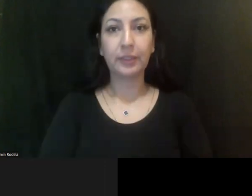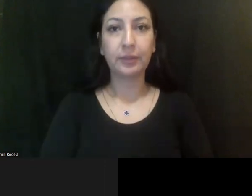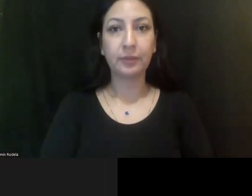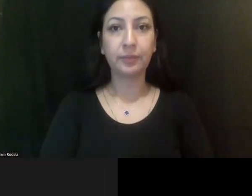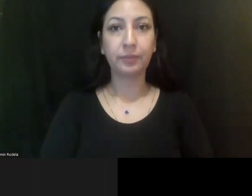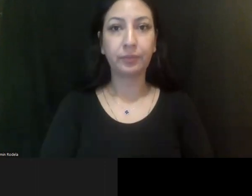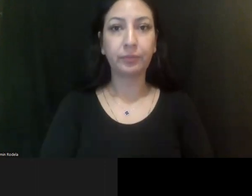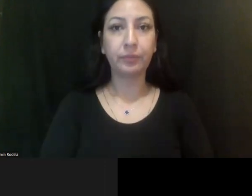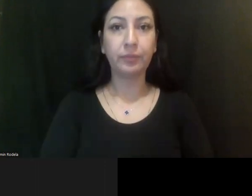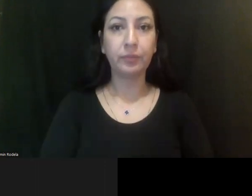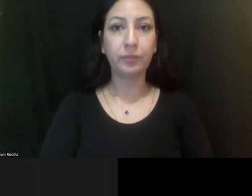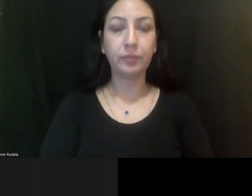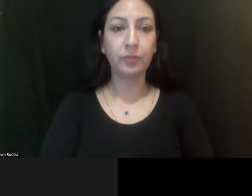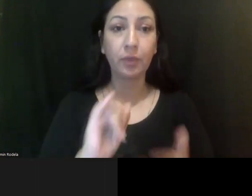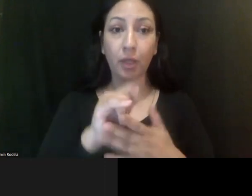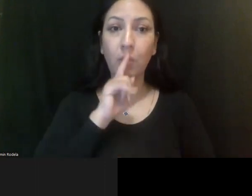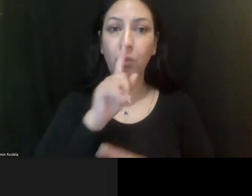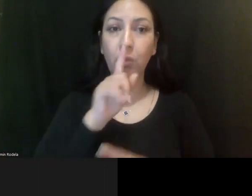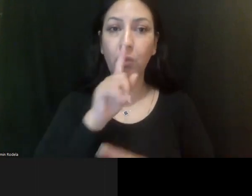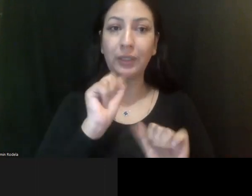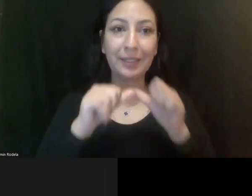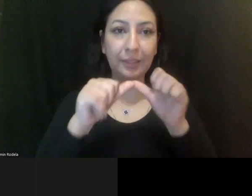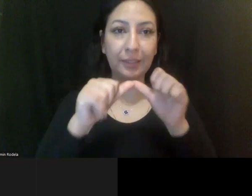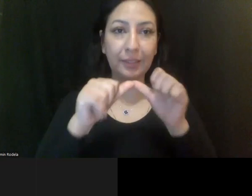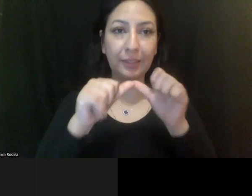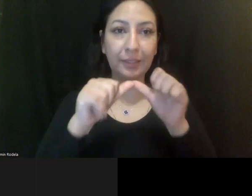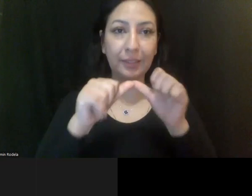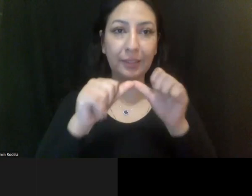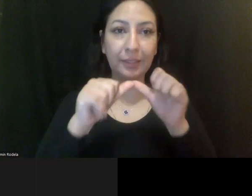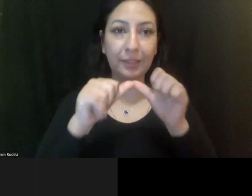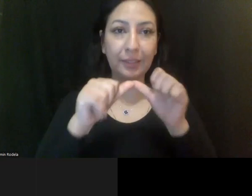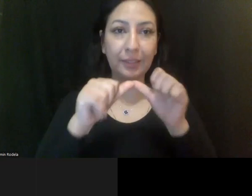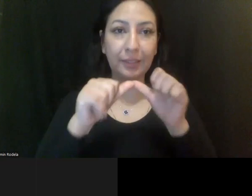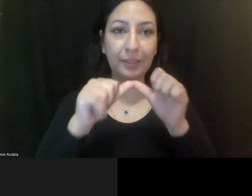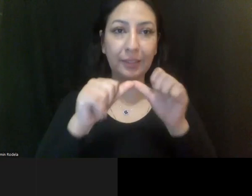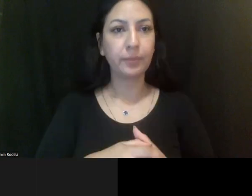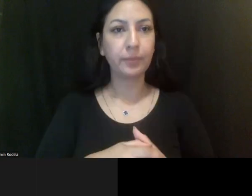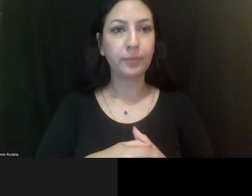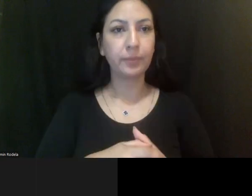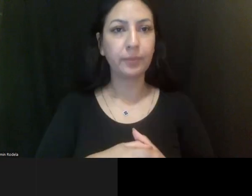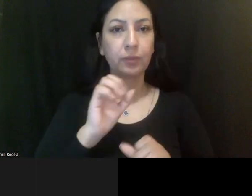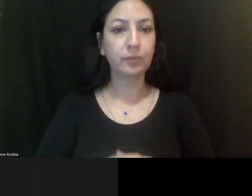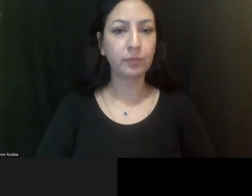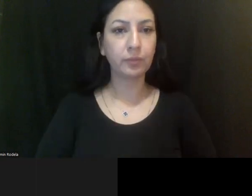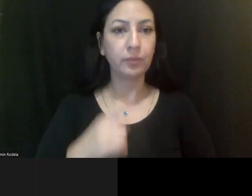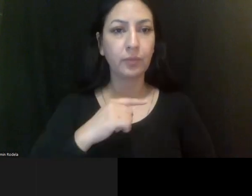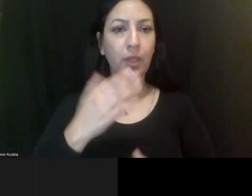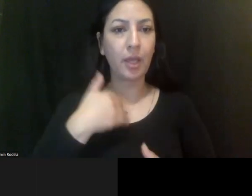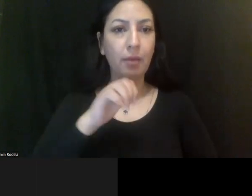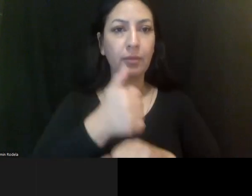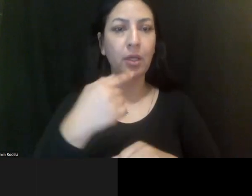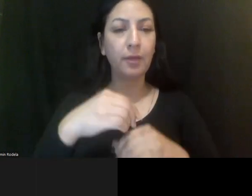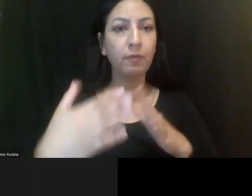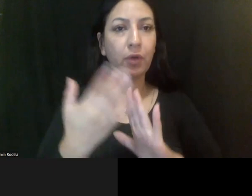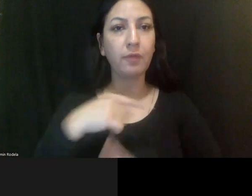But those are really, you know, a continuation of priorities we've been putting in front of CDA and the governor's office and the legislature.